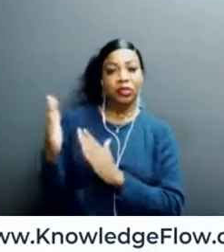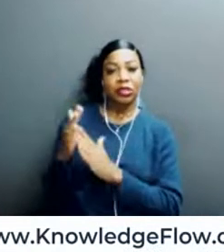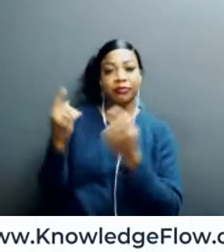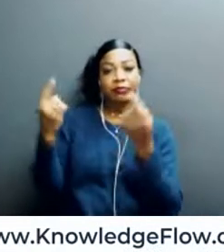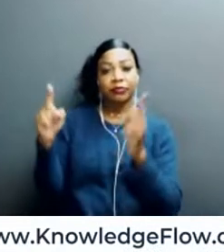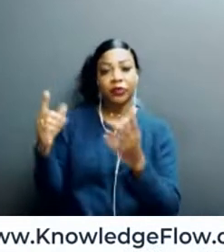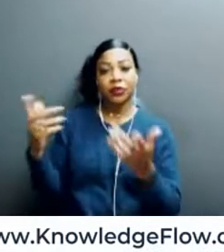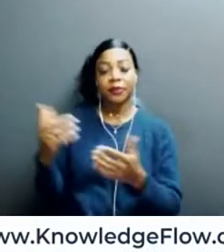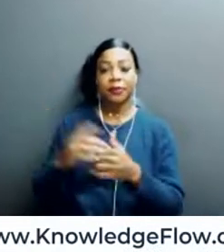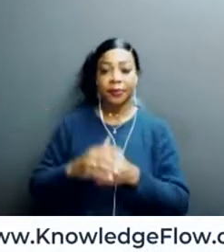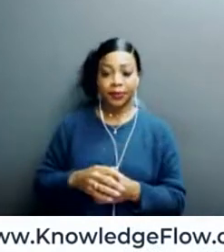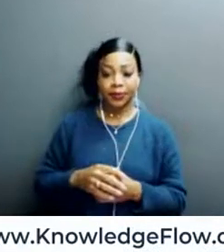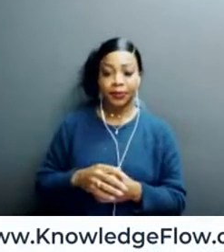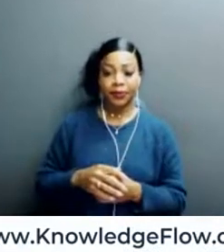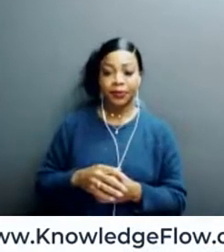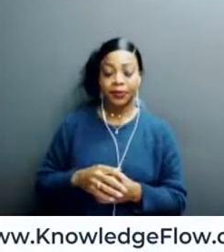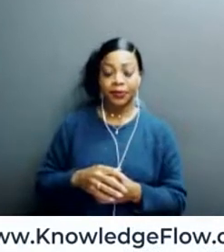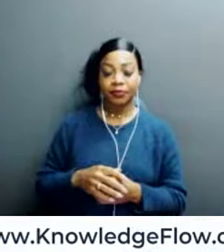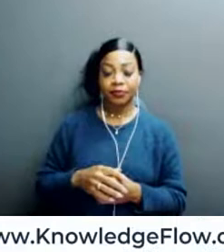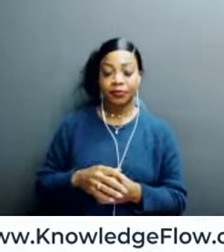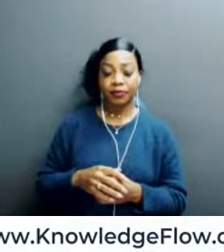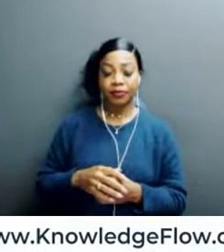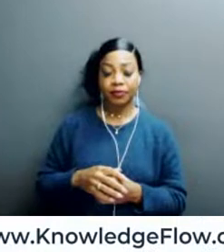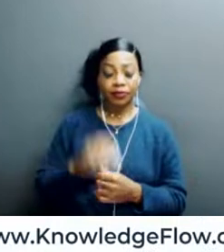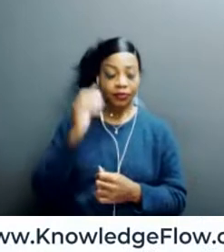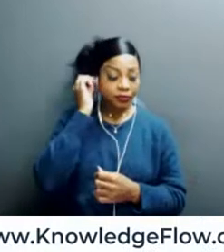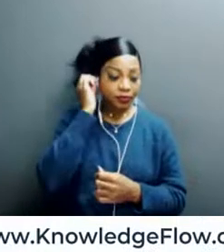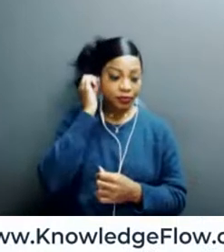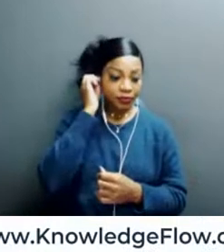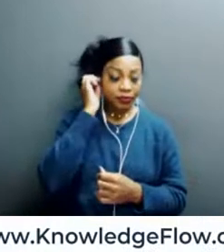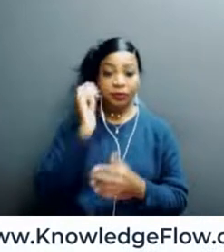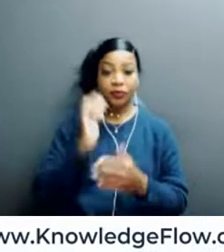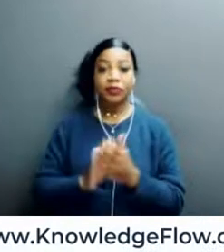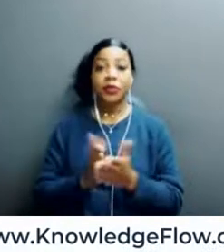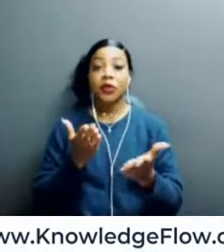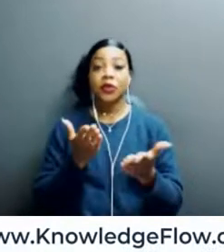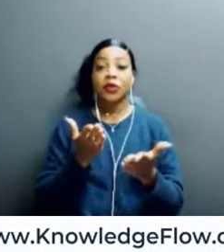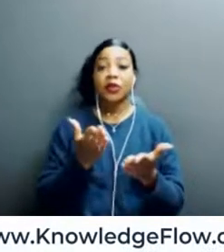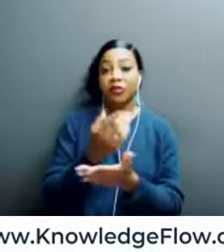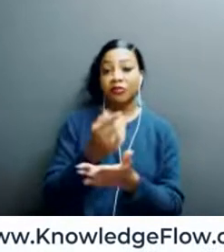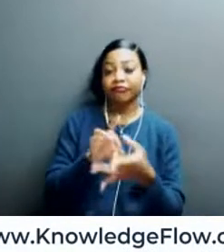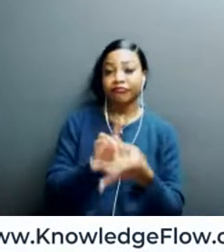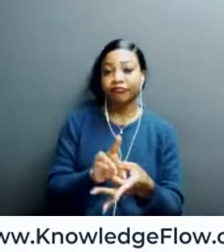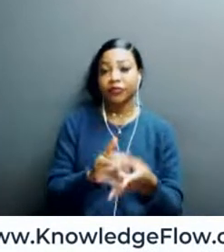here, specifically for folks, either service providers or folks in,